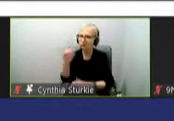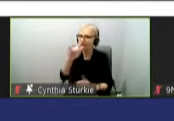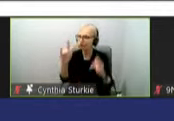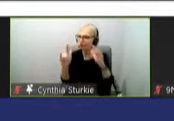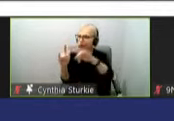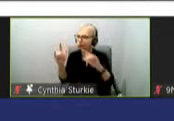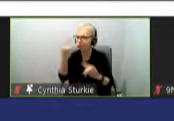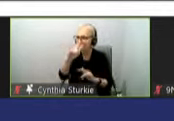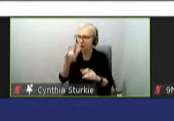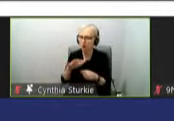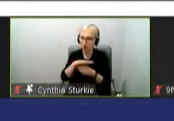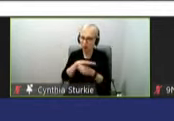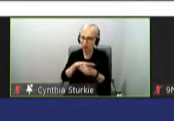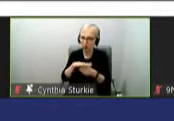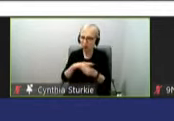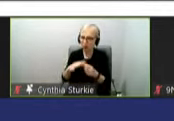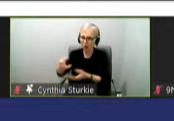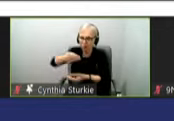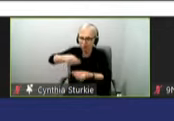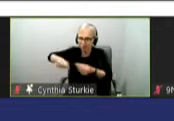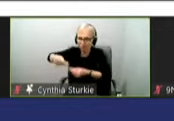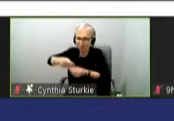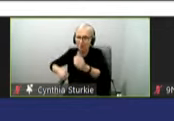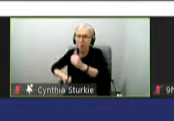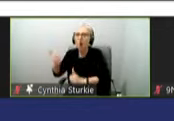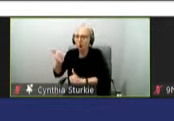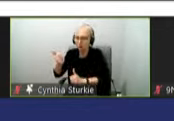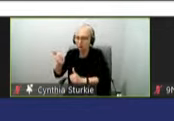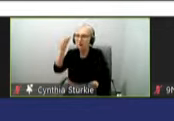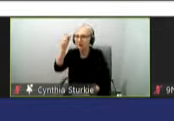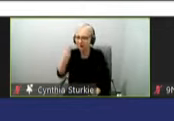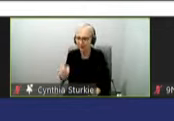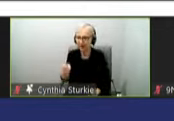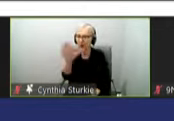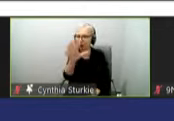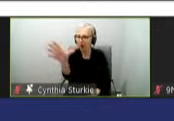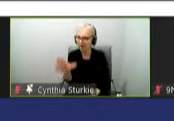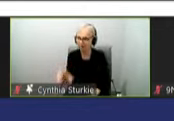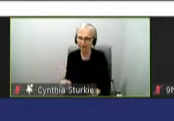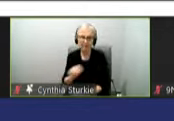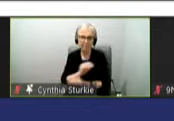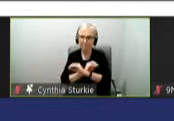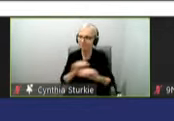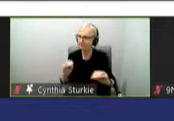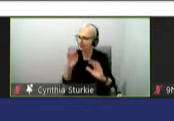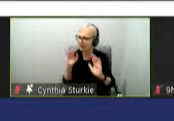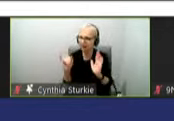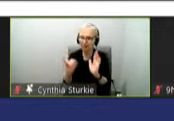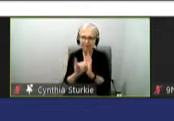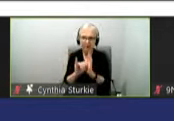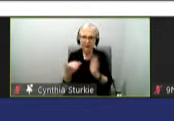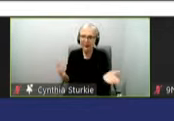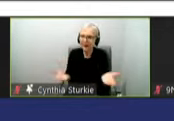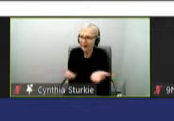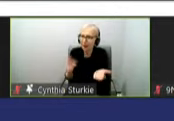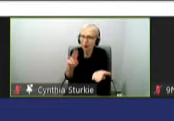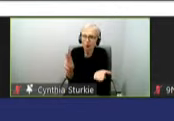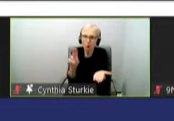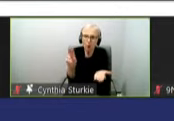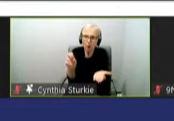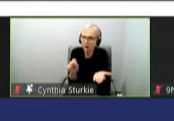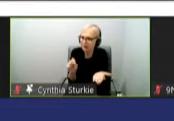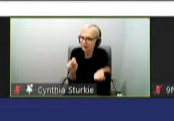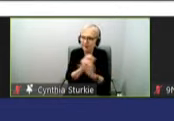local transmission that's occurring occurring in Southern Africa right now. So at this point, no cases have been identified in the U.S. and no